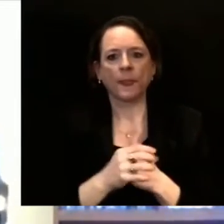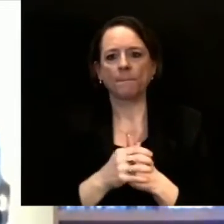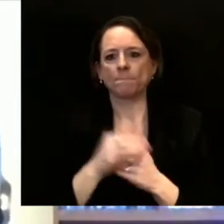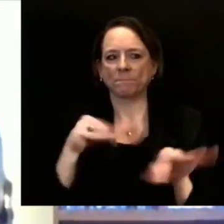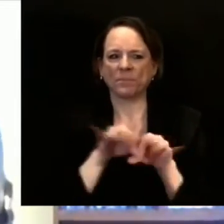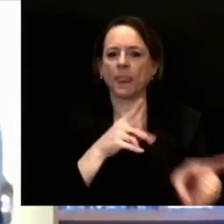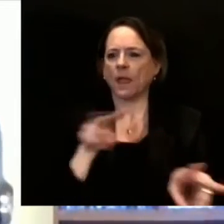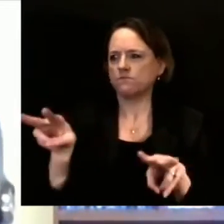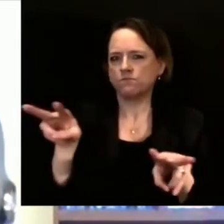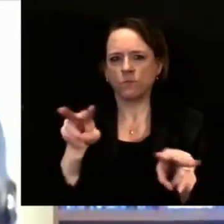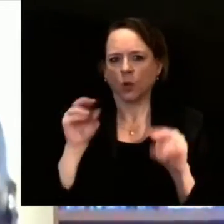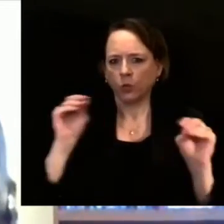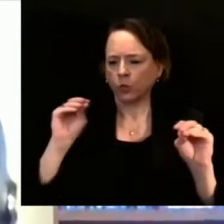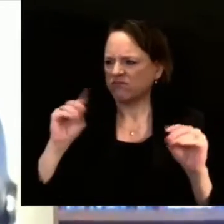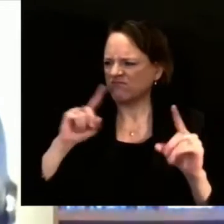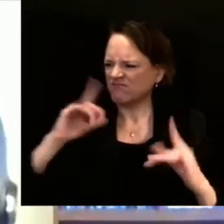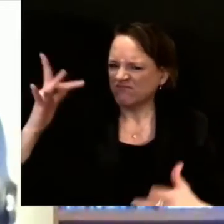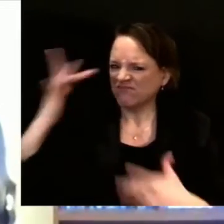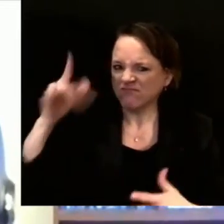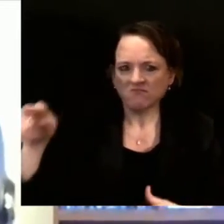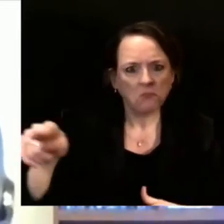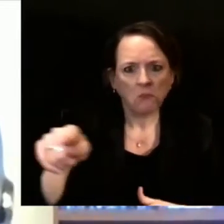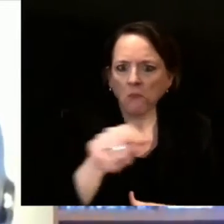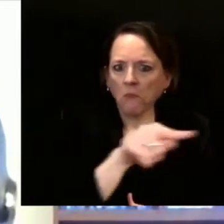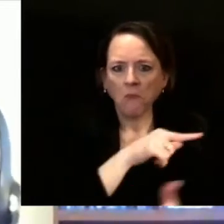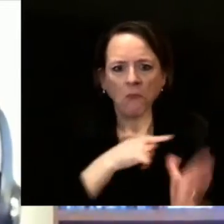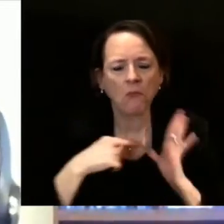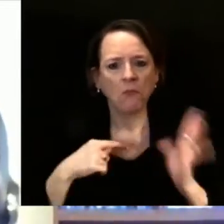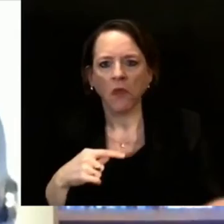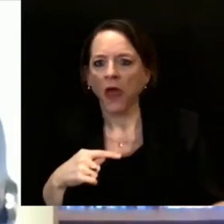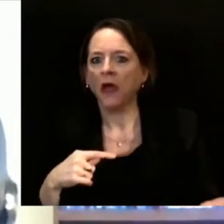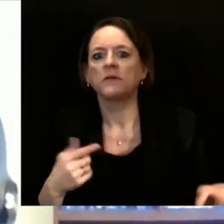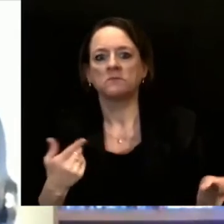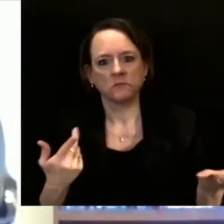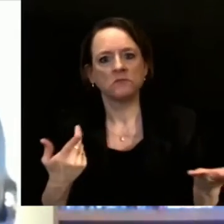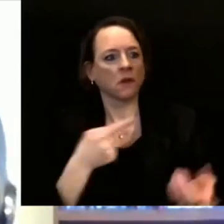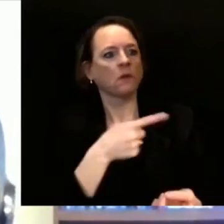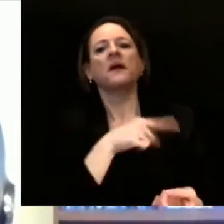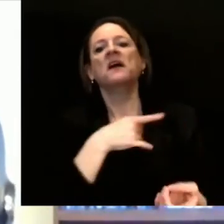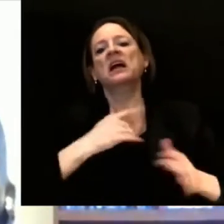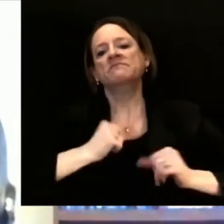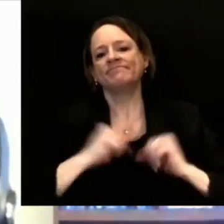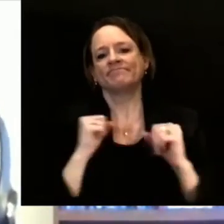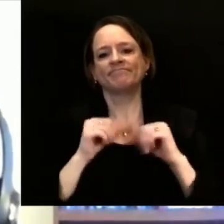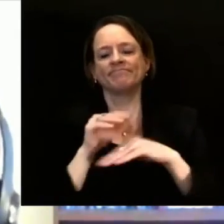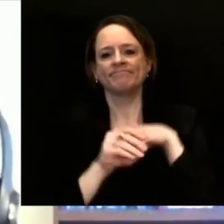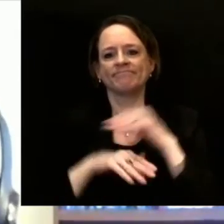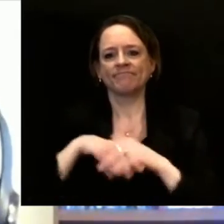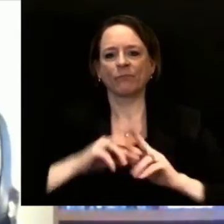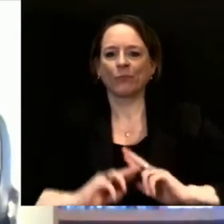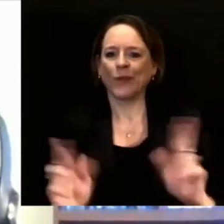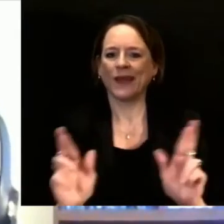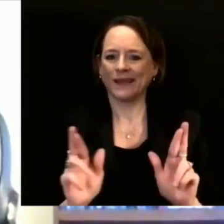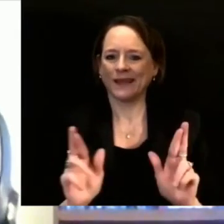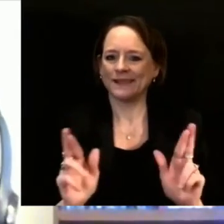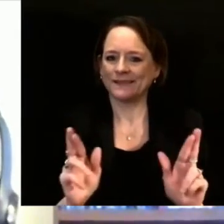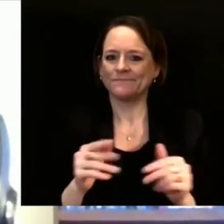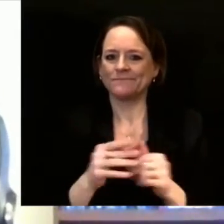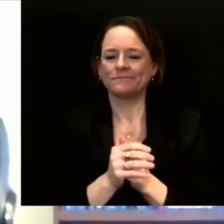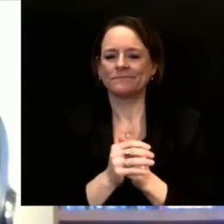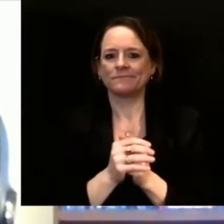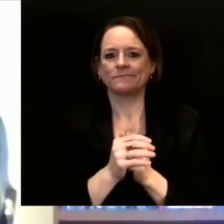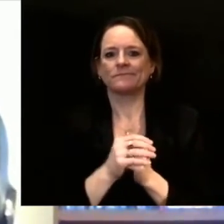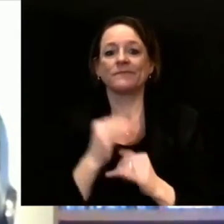So it doesn't mean you just get offered once and that's it. But how how do you have the opportunity as you think